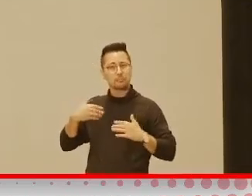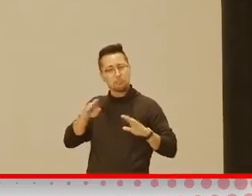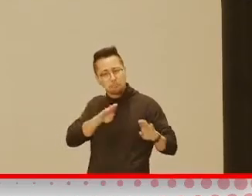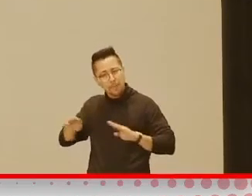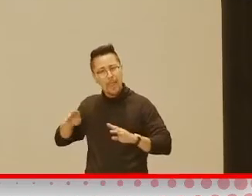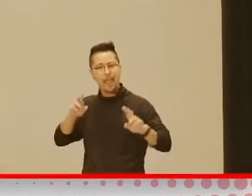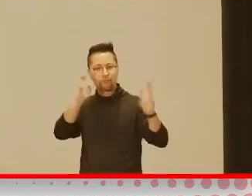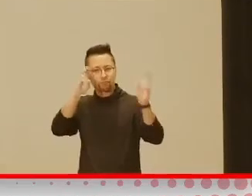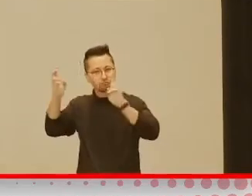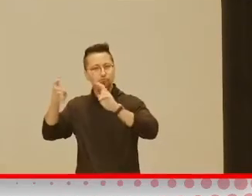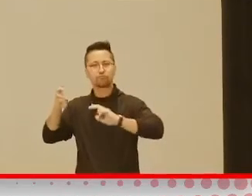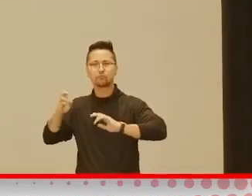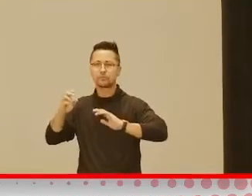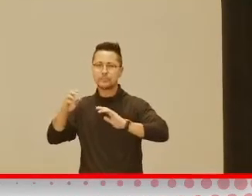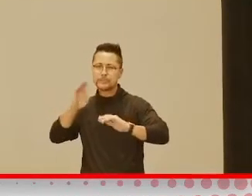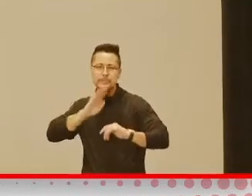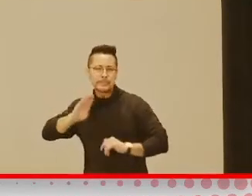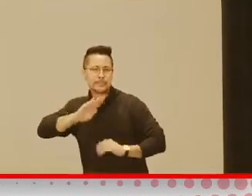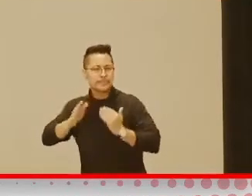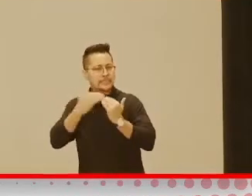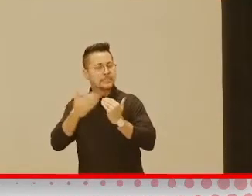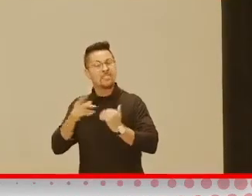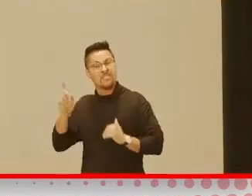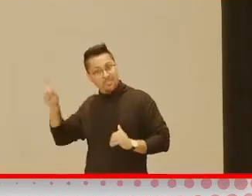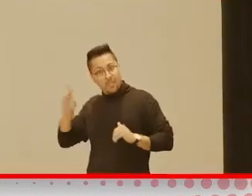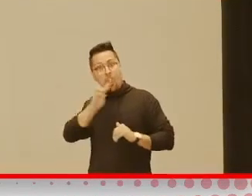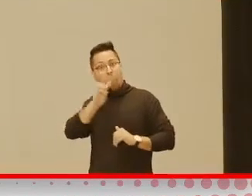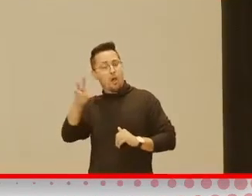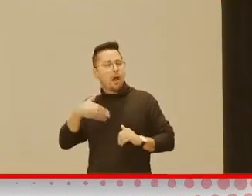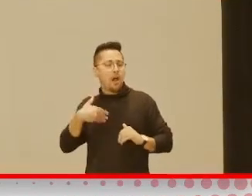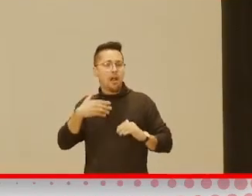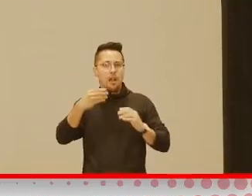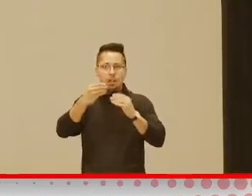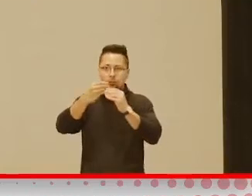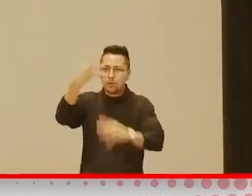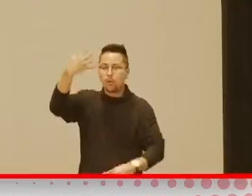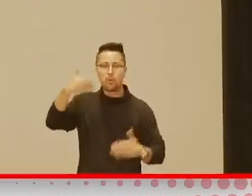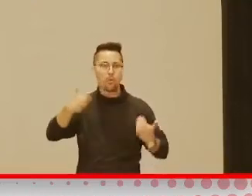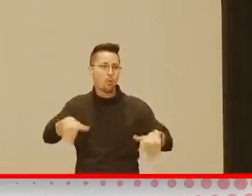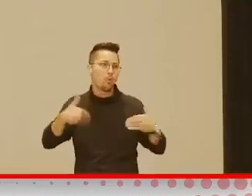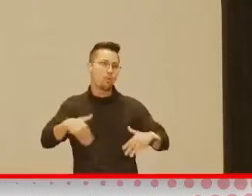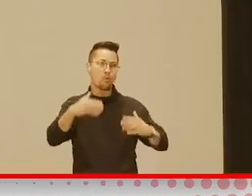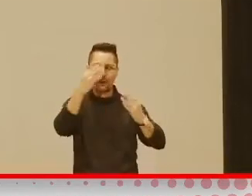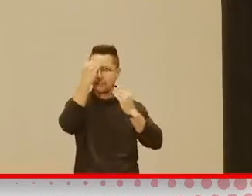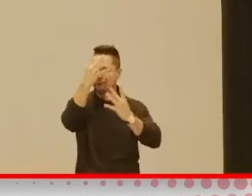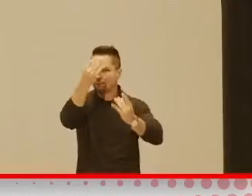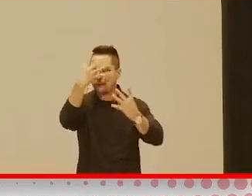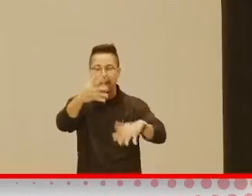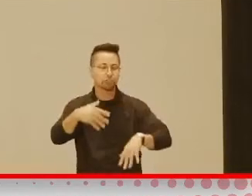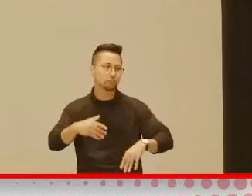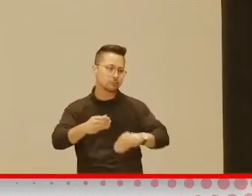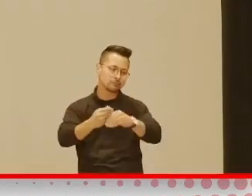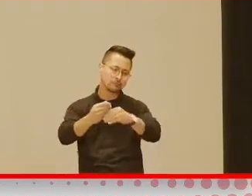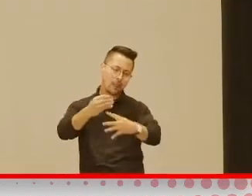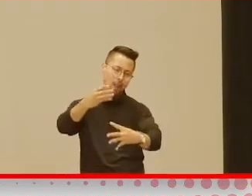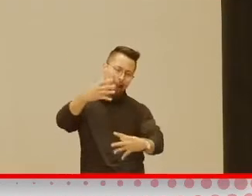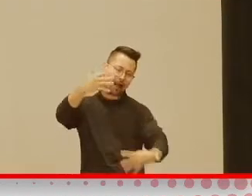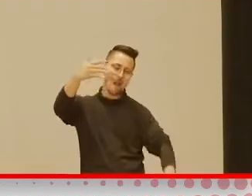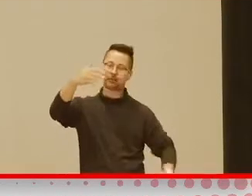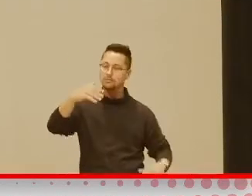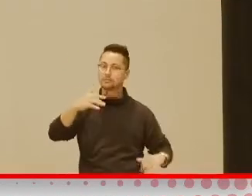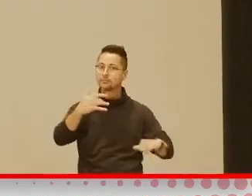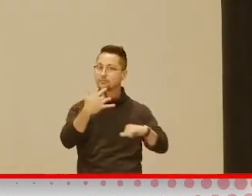lot of great information on this website. And, I mean, literally thousands of things that are available. So,